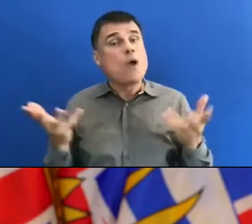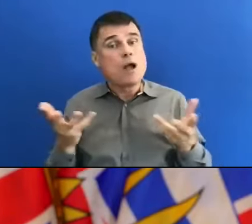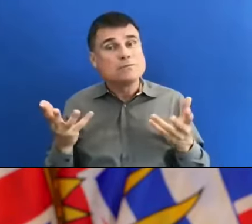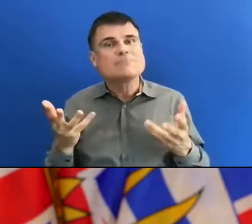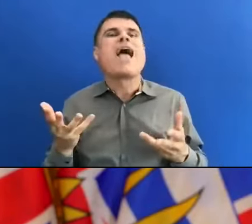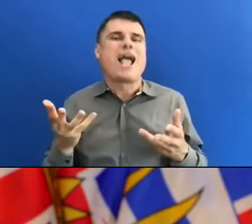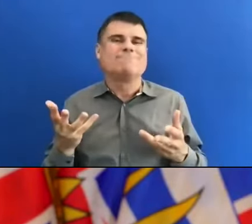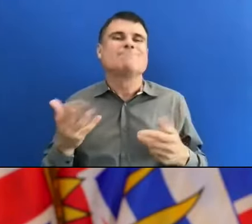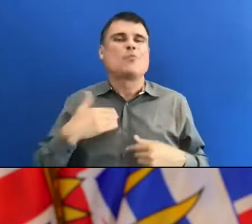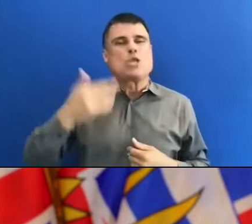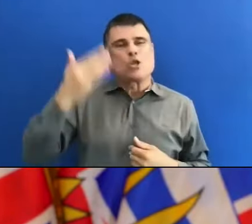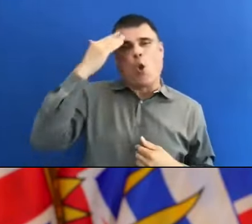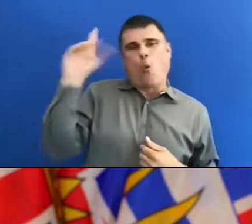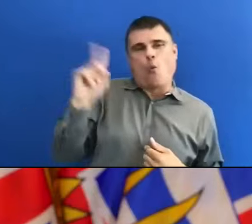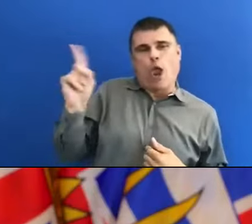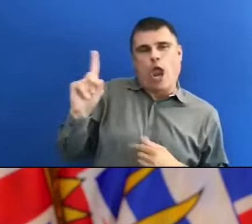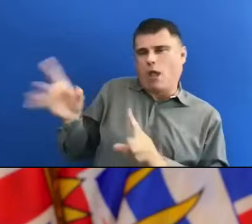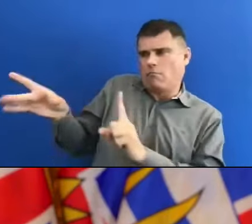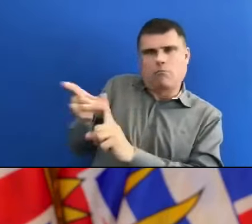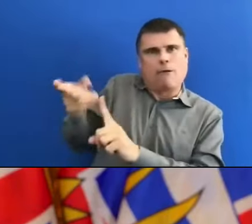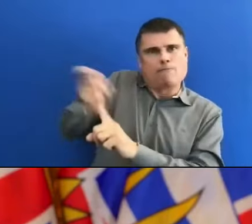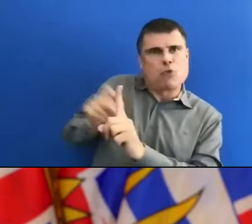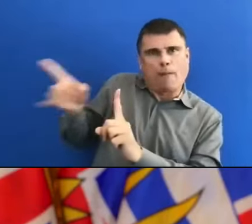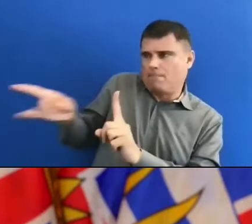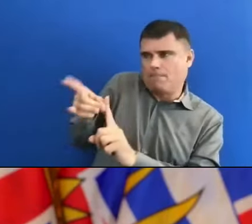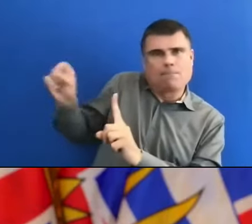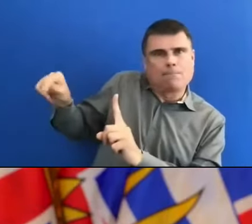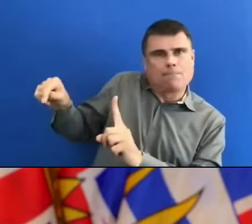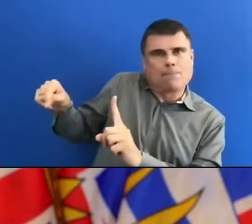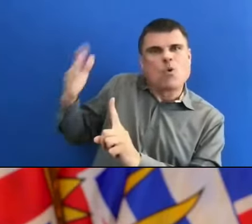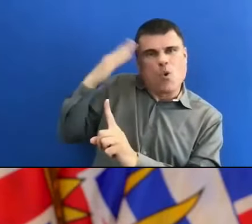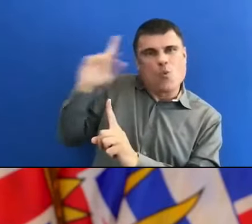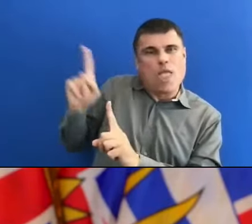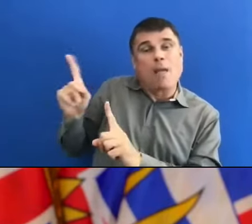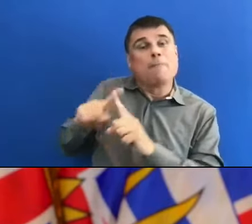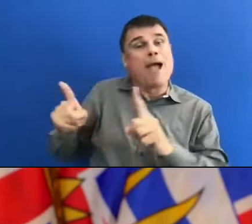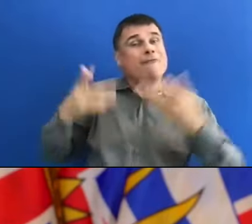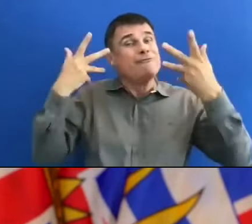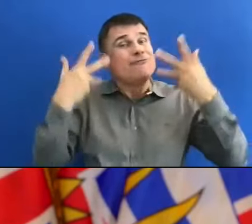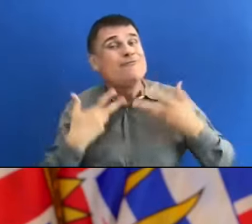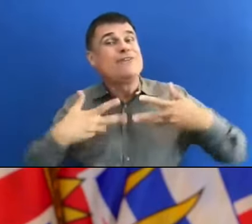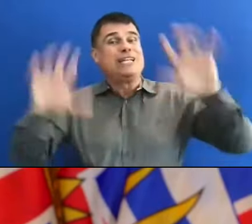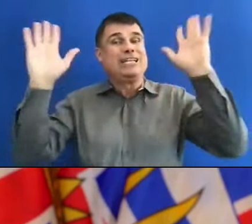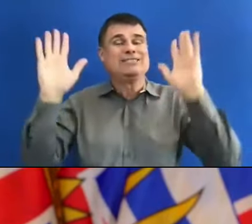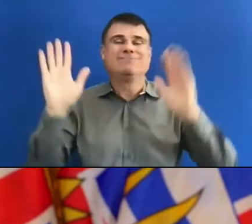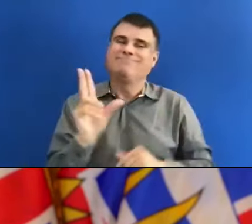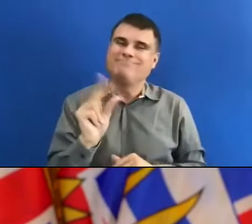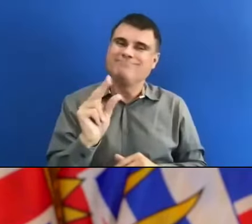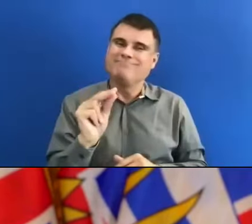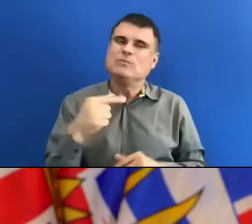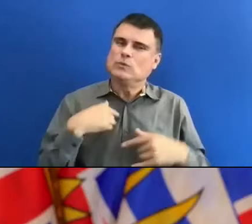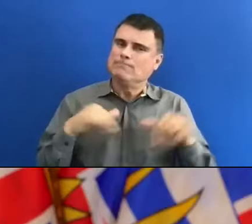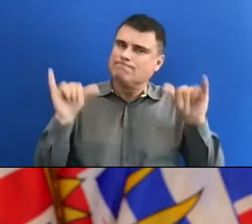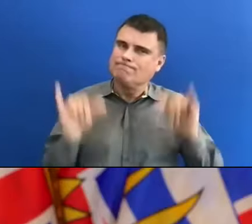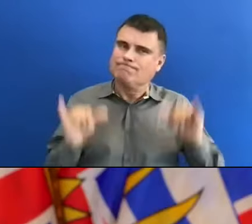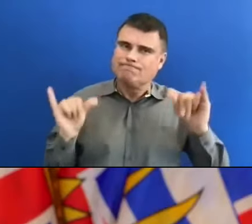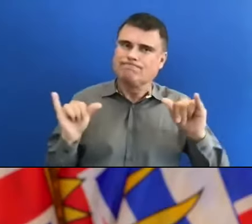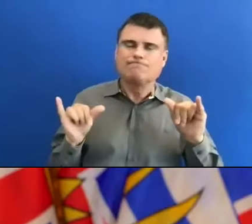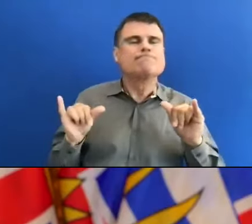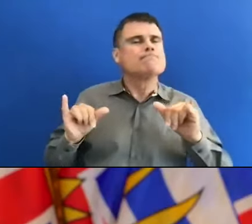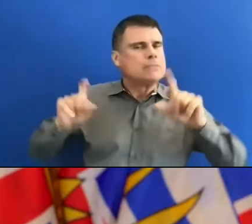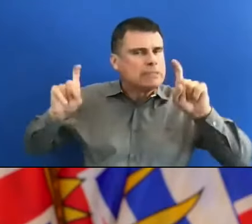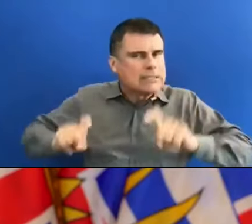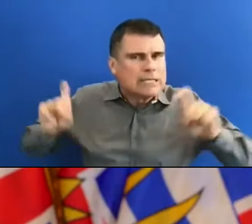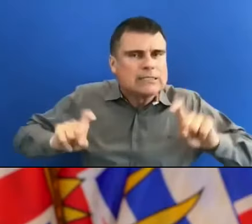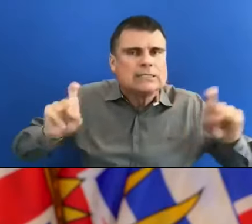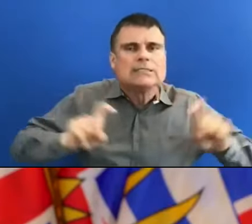not out of the woods by any means. And we are going to continue to have adequate surveillance and all across the province and making sure we're